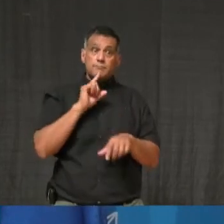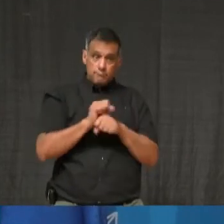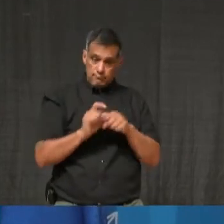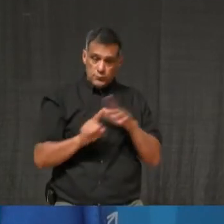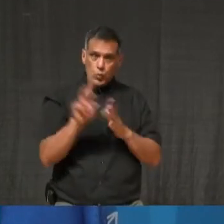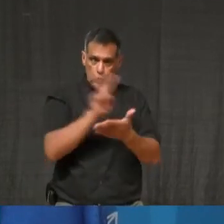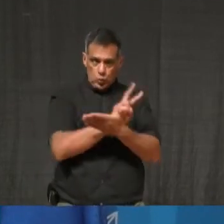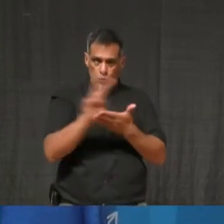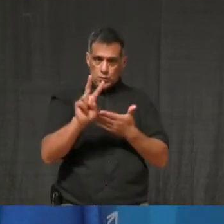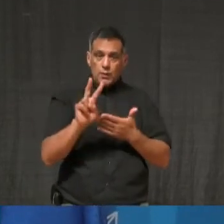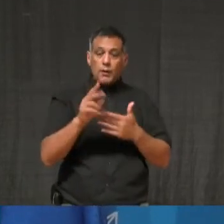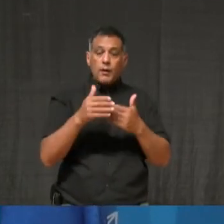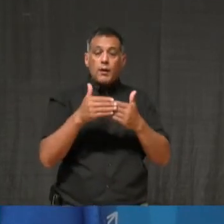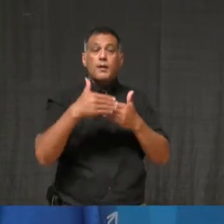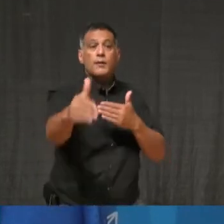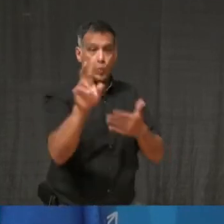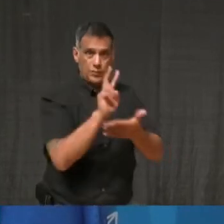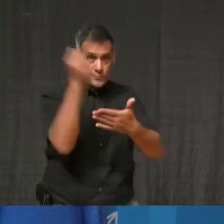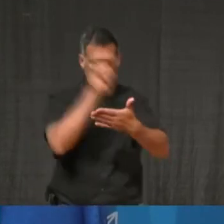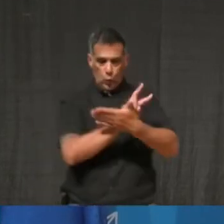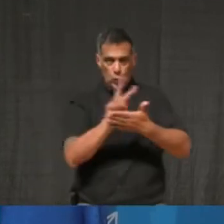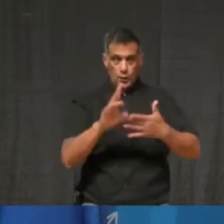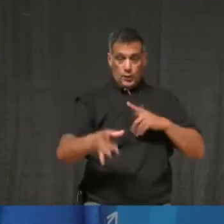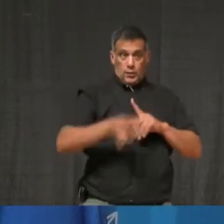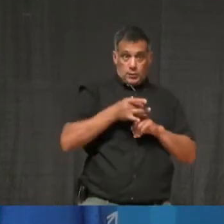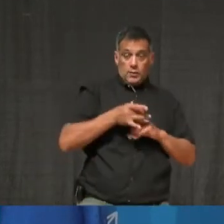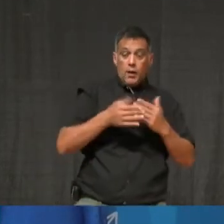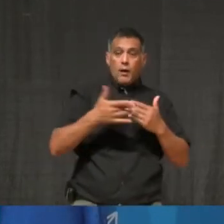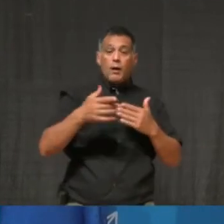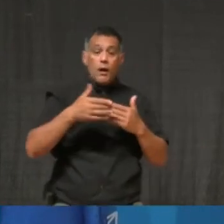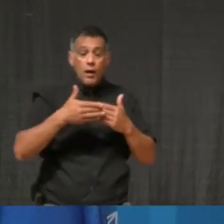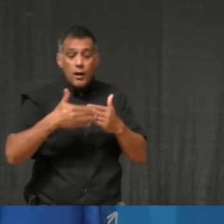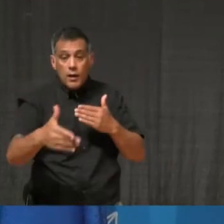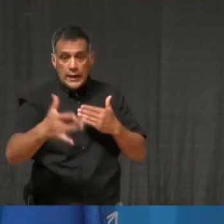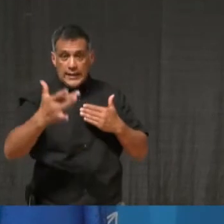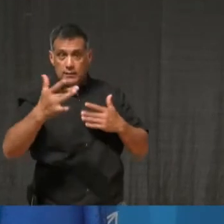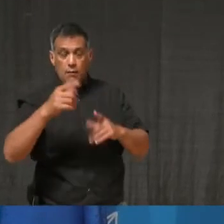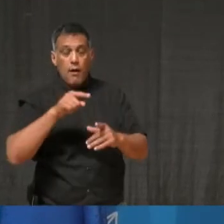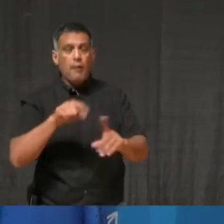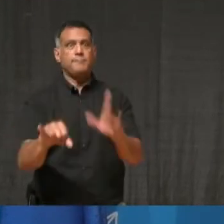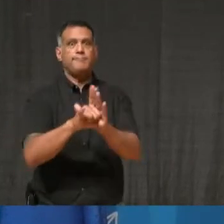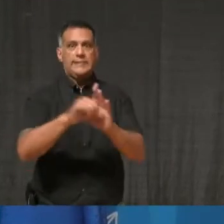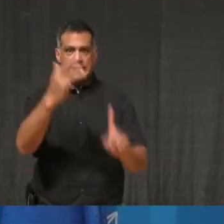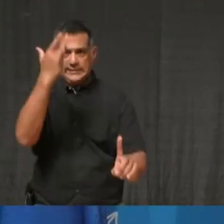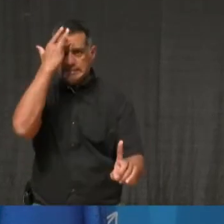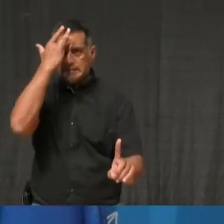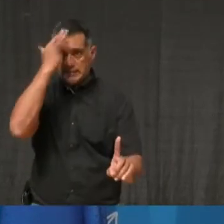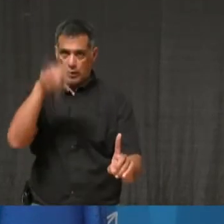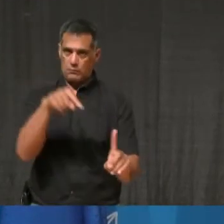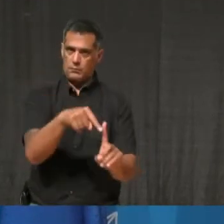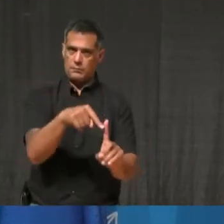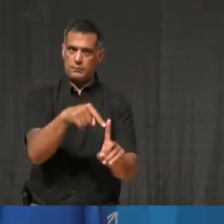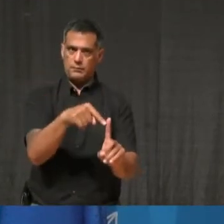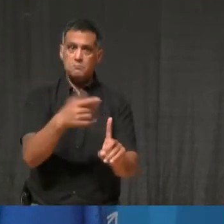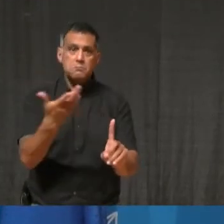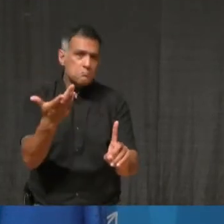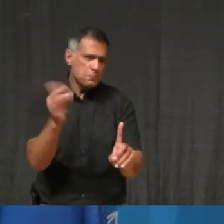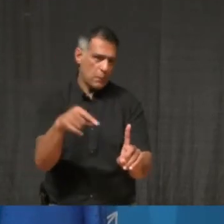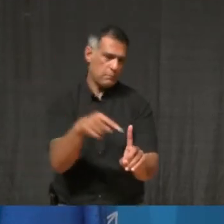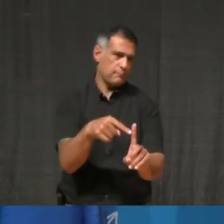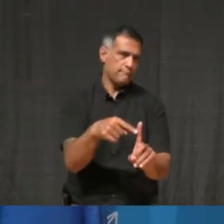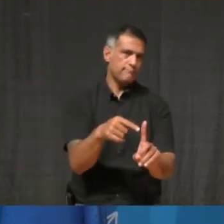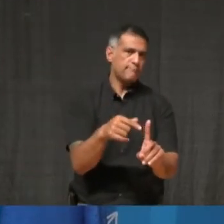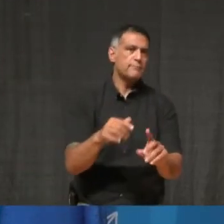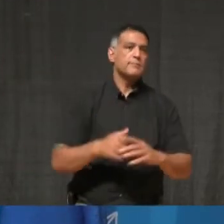That said, I want to make very clear that I don't think I've ever said anything about Christmas. I think I've made it very clear at this point in time that we need to focus on the